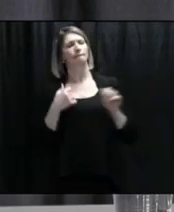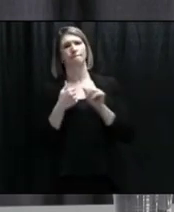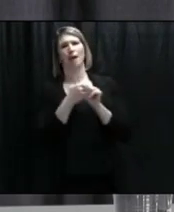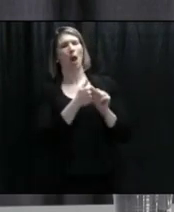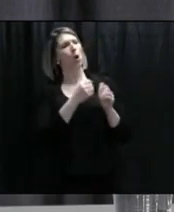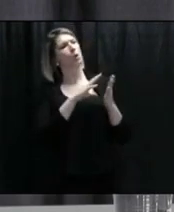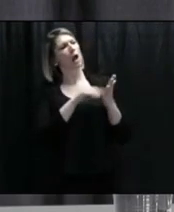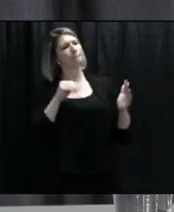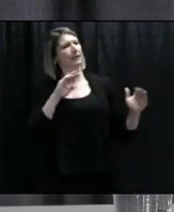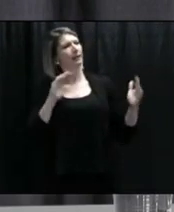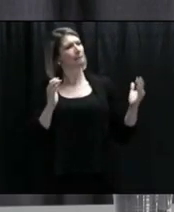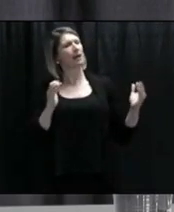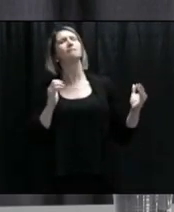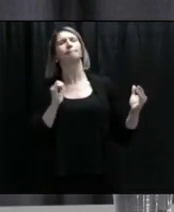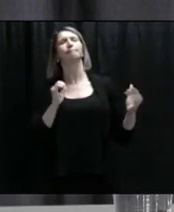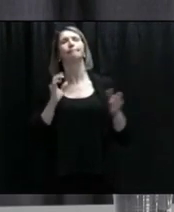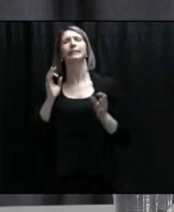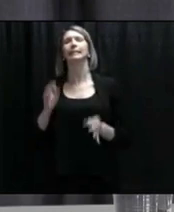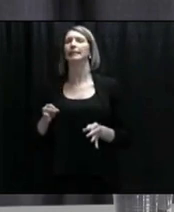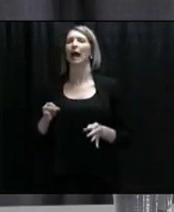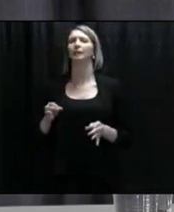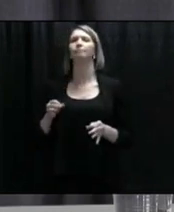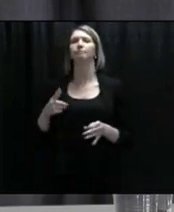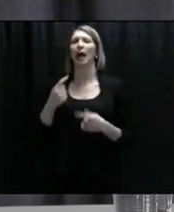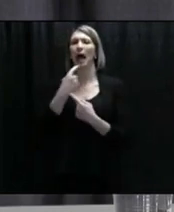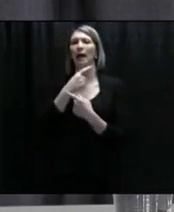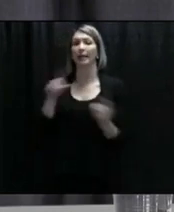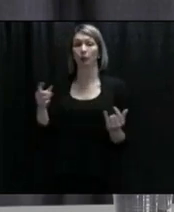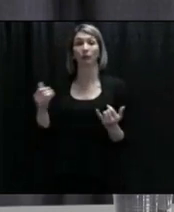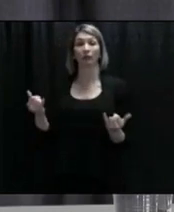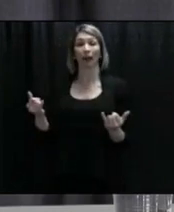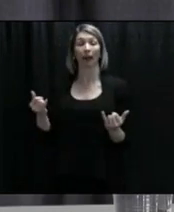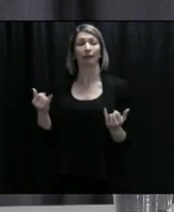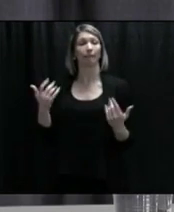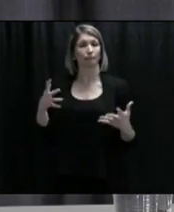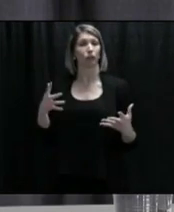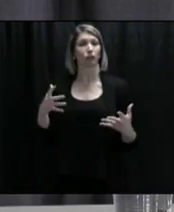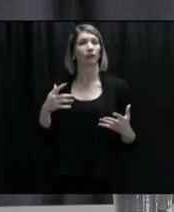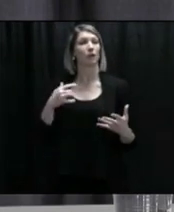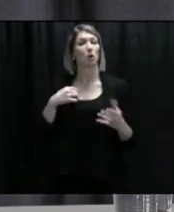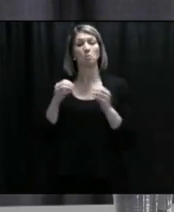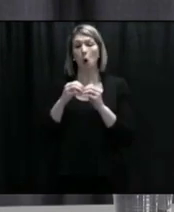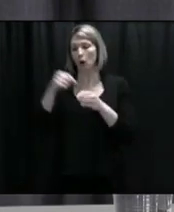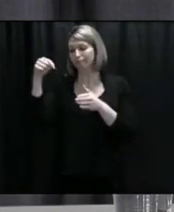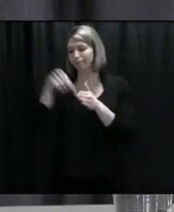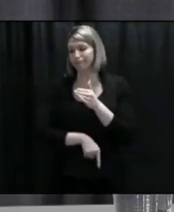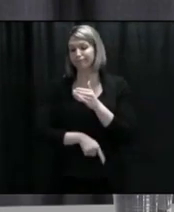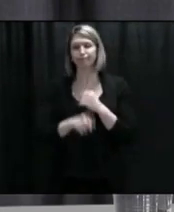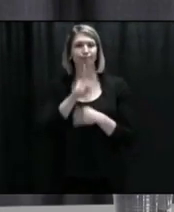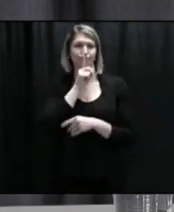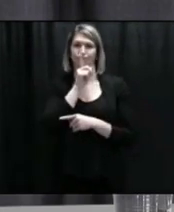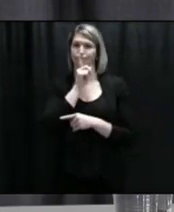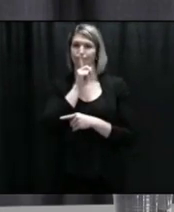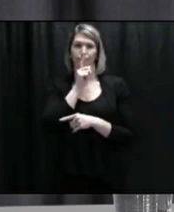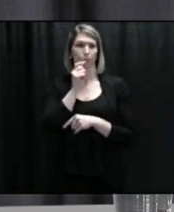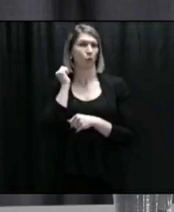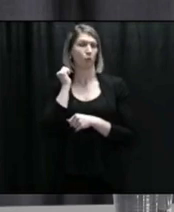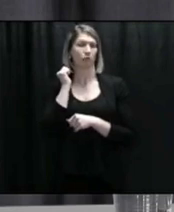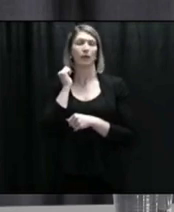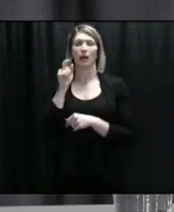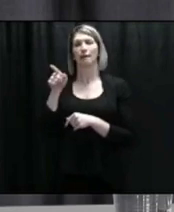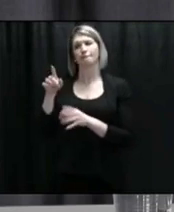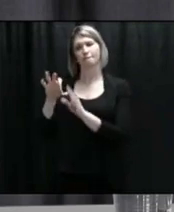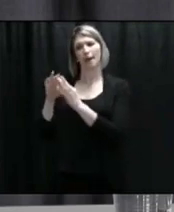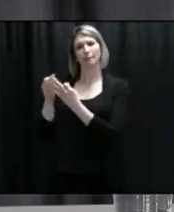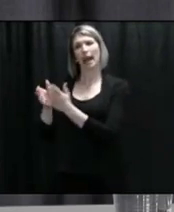information that we were prepared to release and we're not prepared to release anymore. The family, in addition, have asked for the privacy, as the Premier has said.